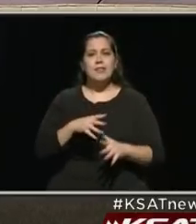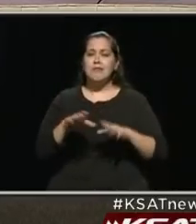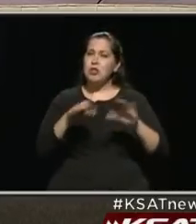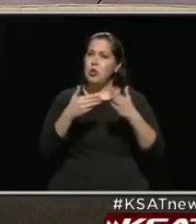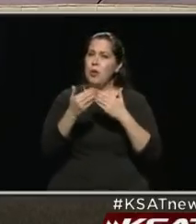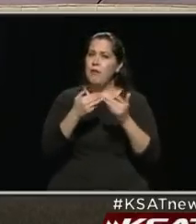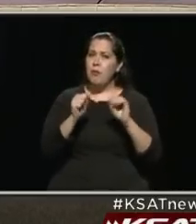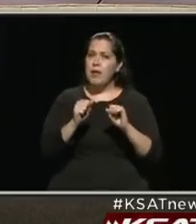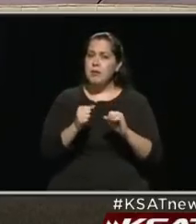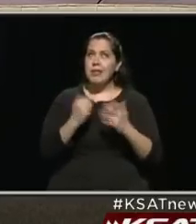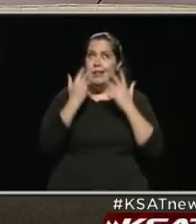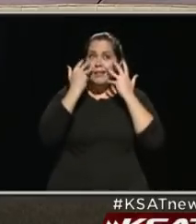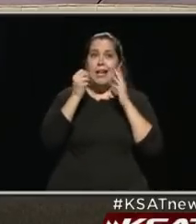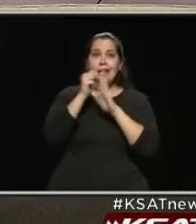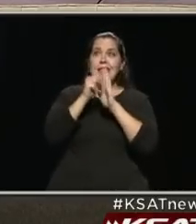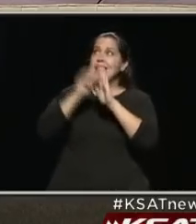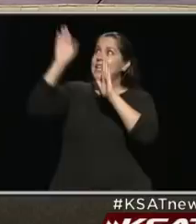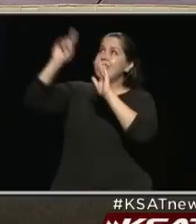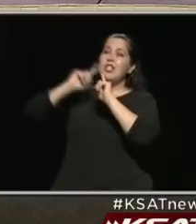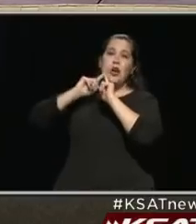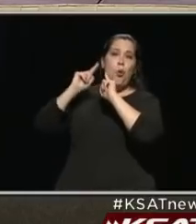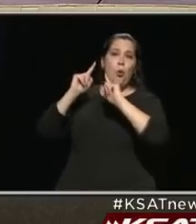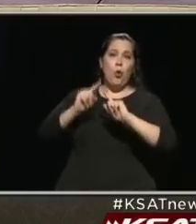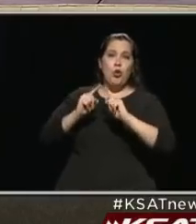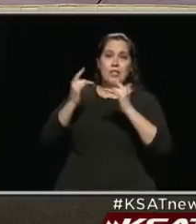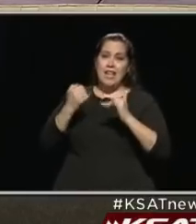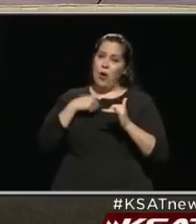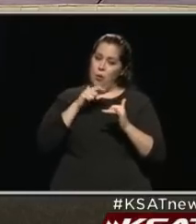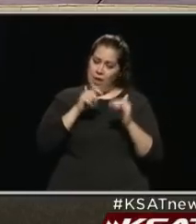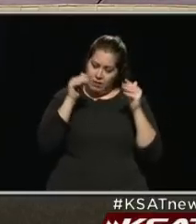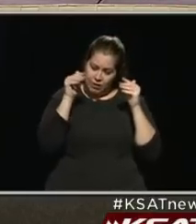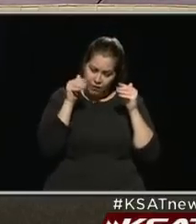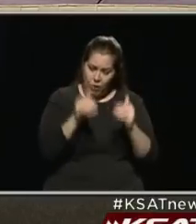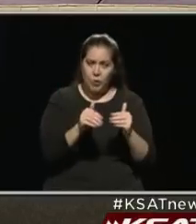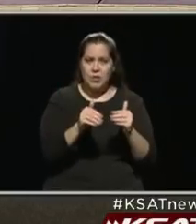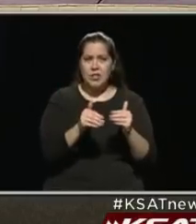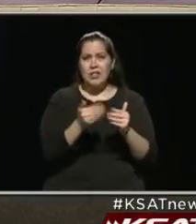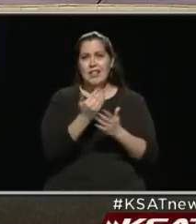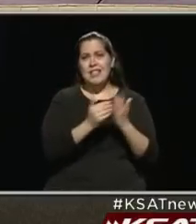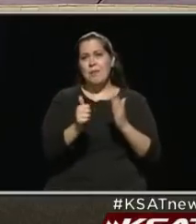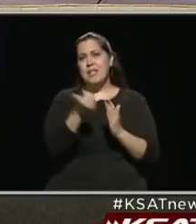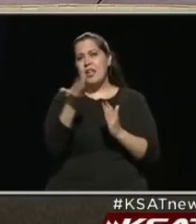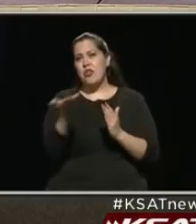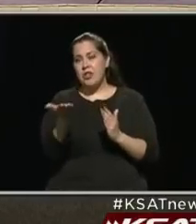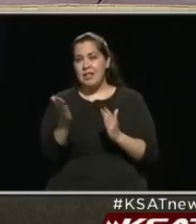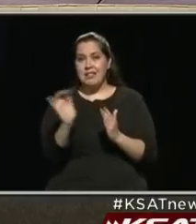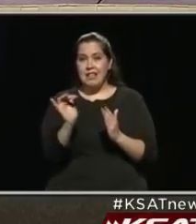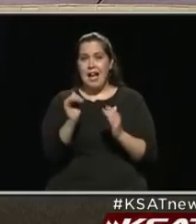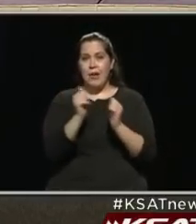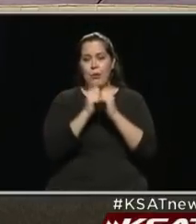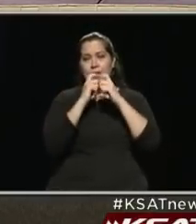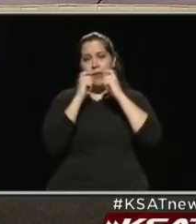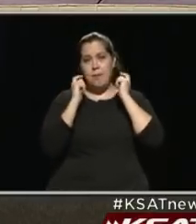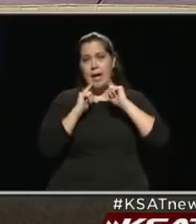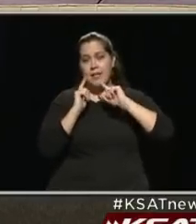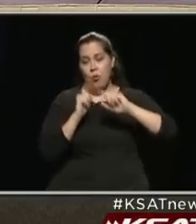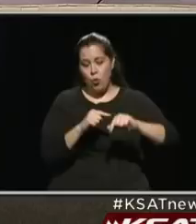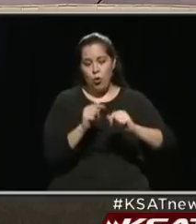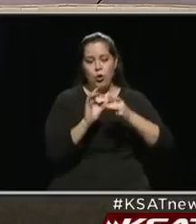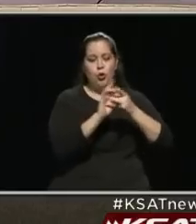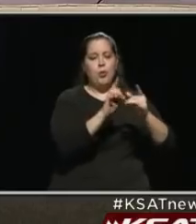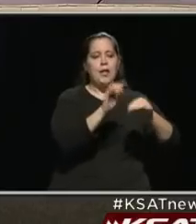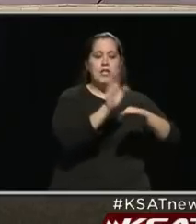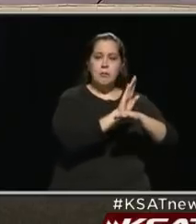Unfortunately, the state's orders have now had to have us focus on some of these other measures like what we're doing with the mask order and businesses.